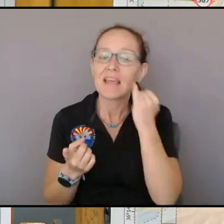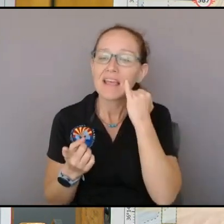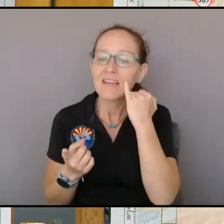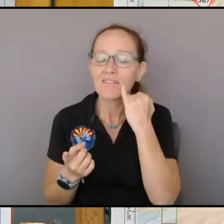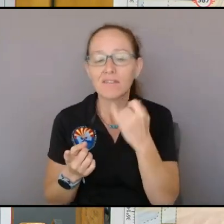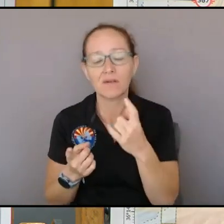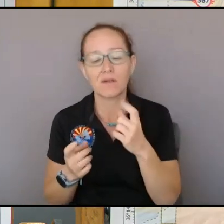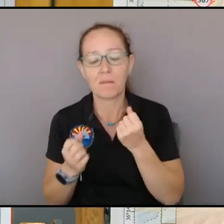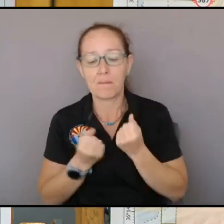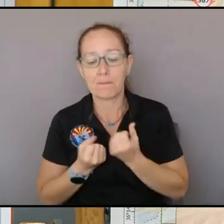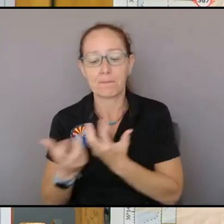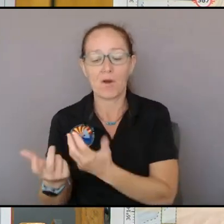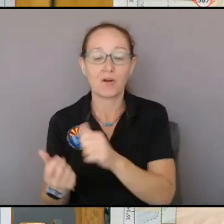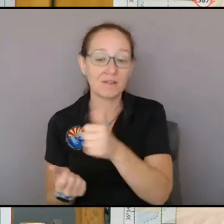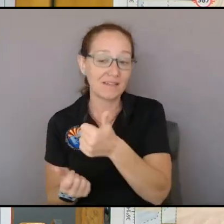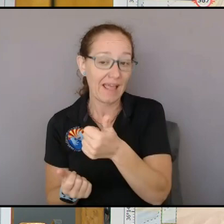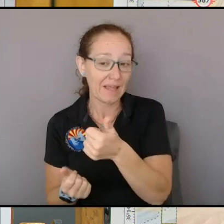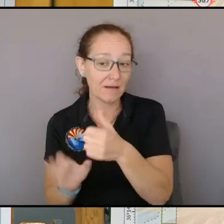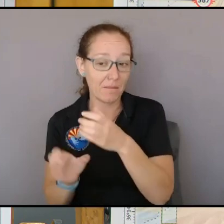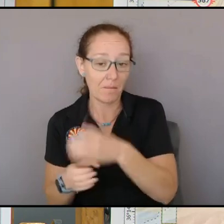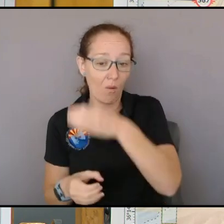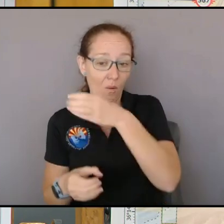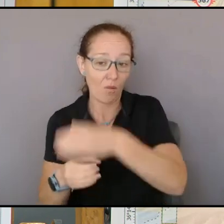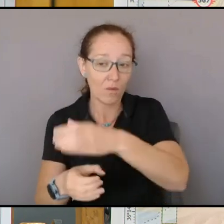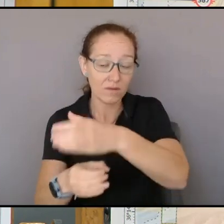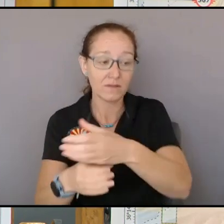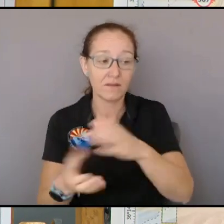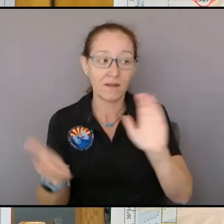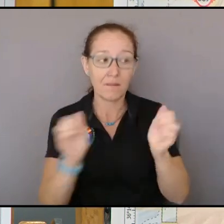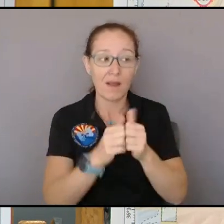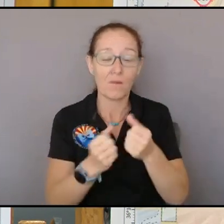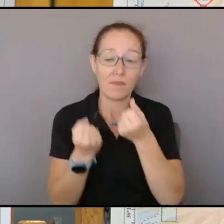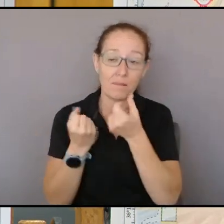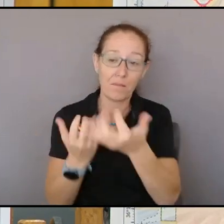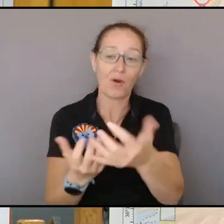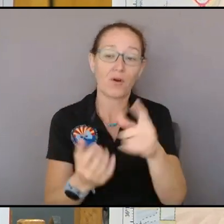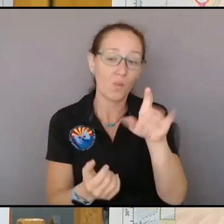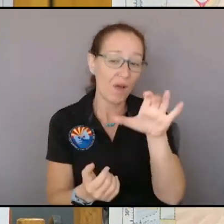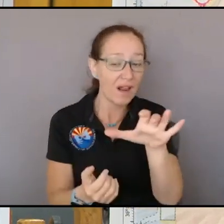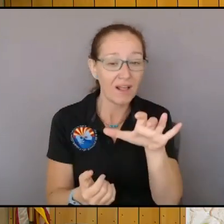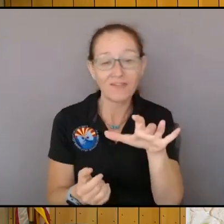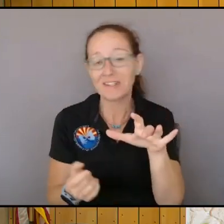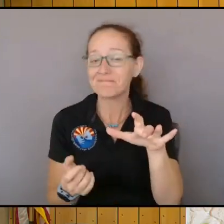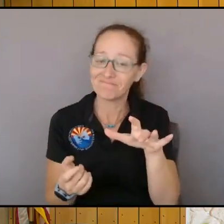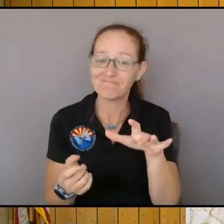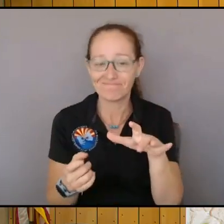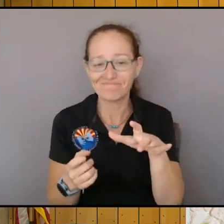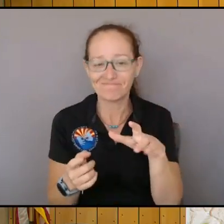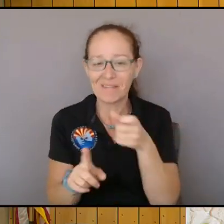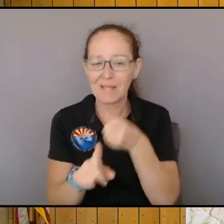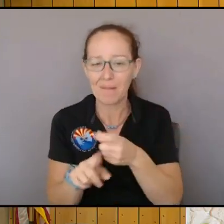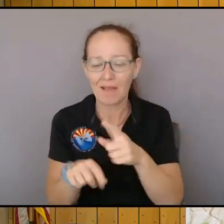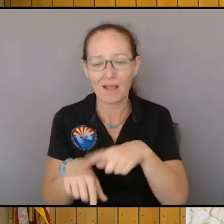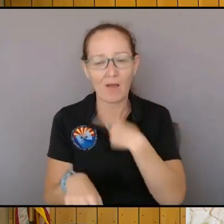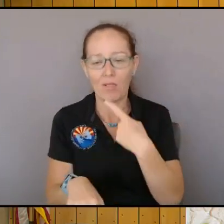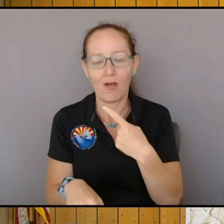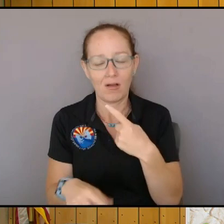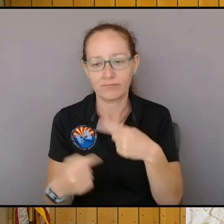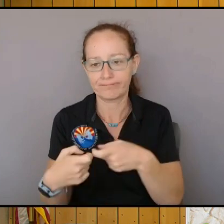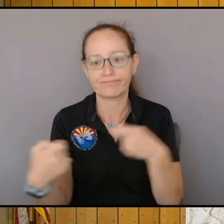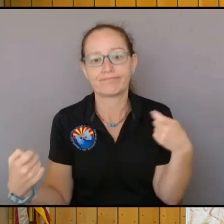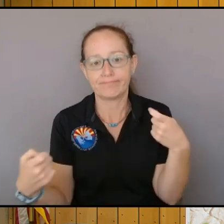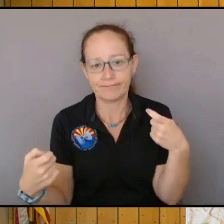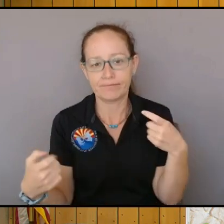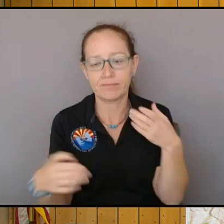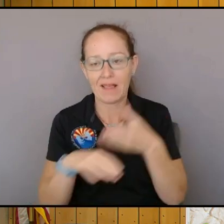after we're able after the fires controlled in that area all right so with that we're gonna go over here to the farm app we test